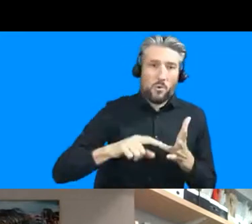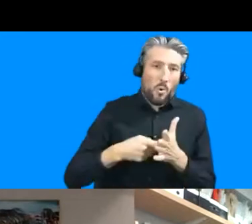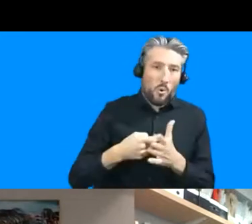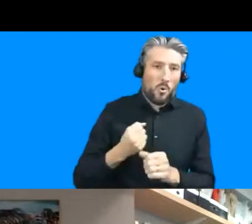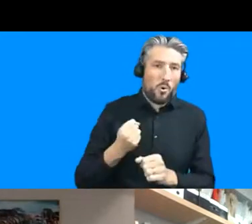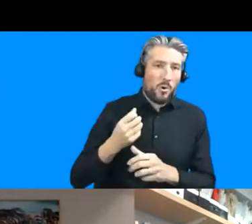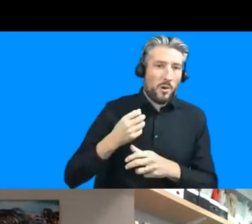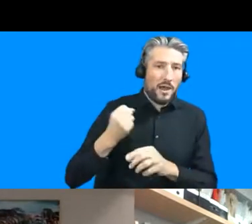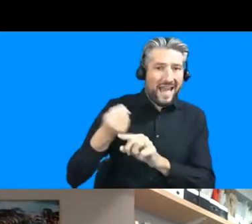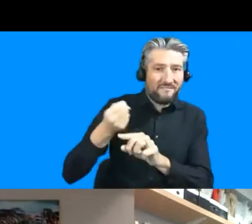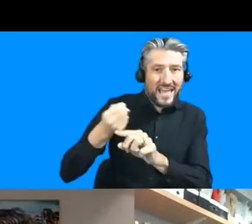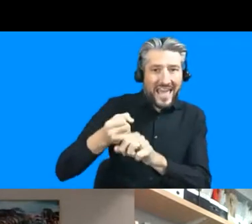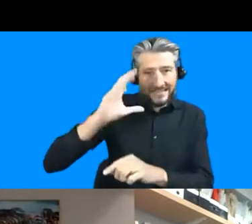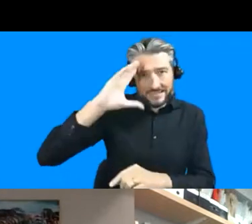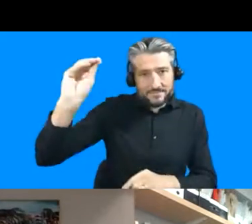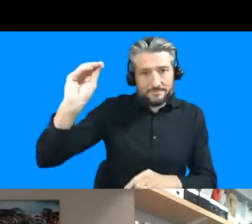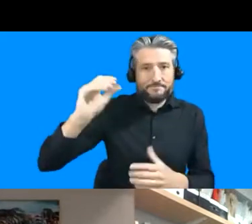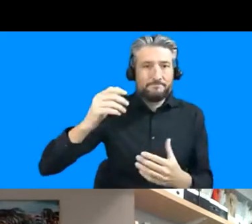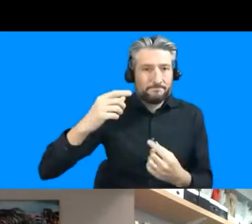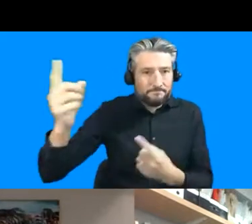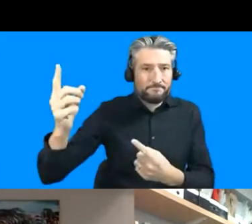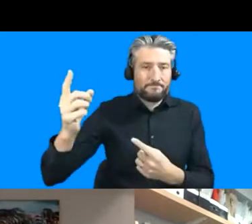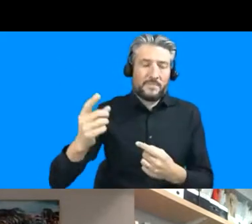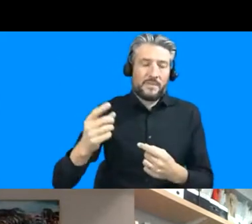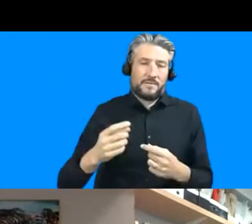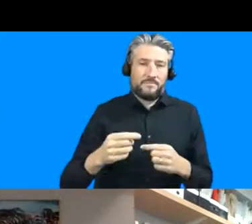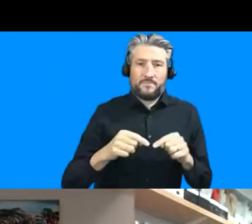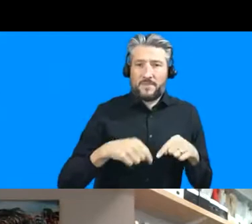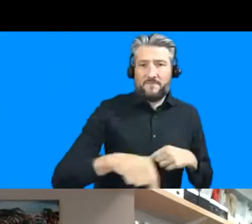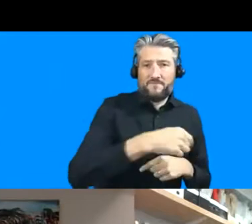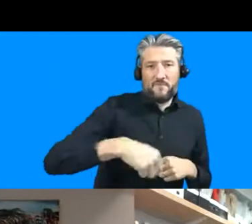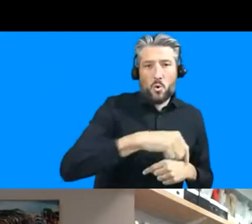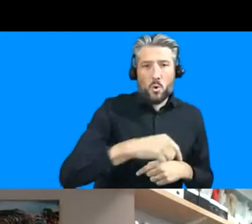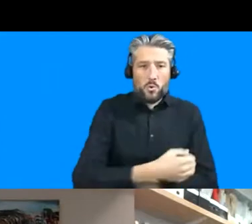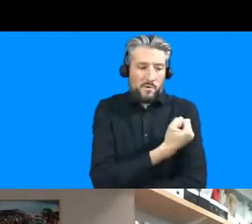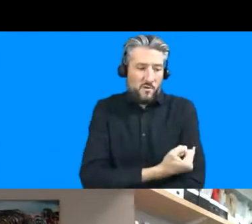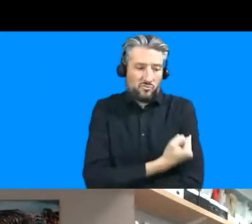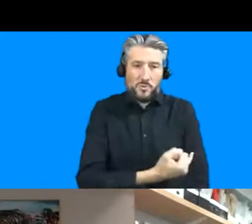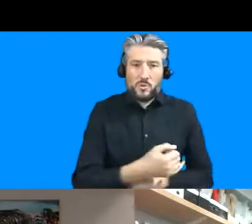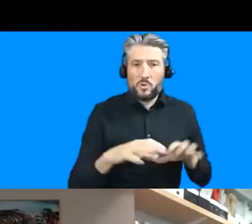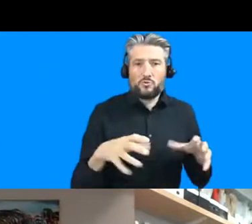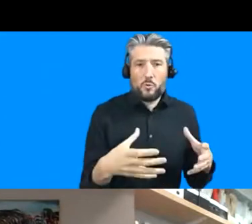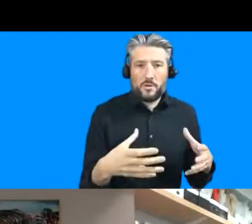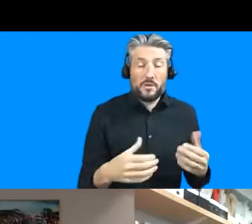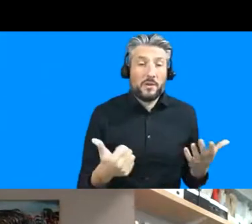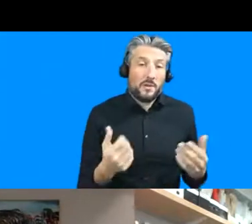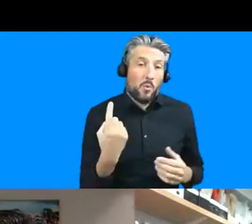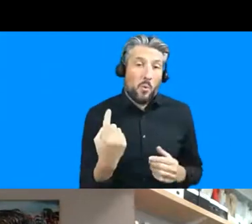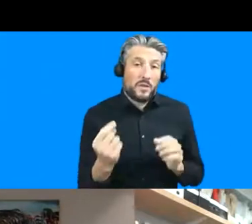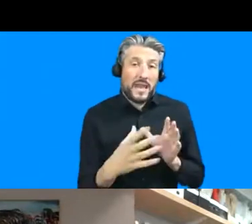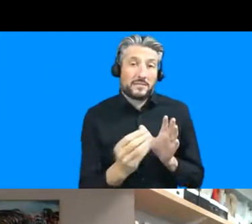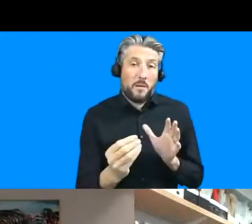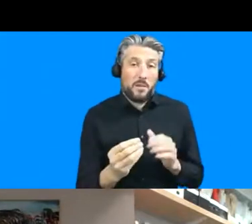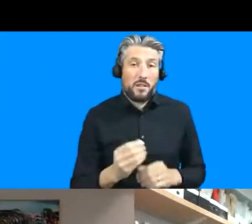particular vulnerable groups um and yeah so that's there's good examples of in kenya so where there's sd